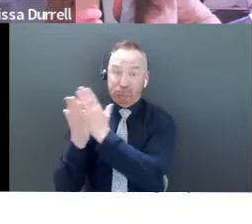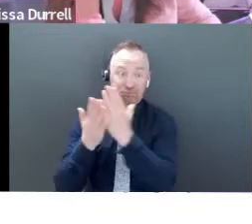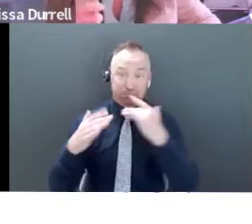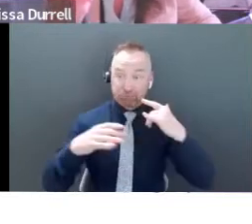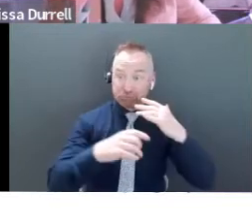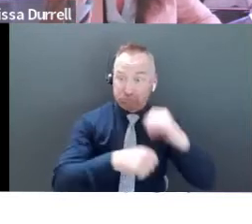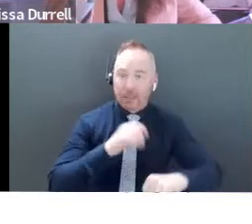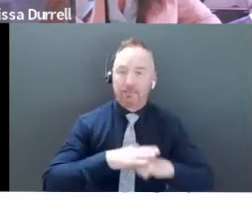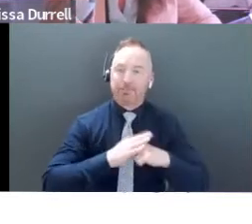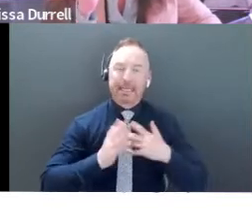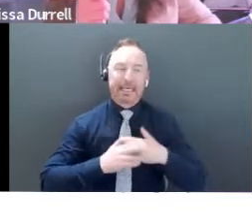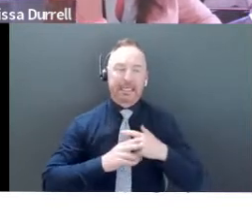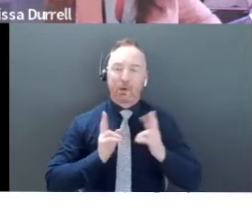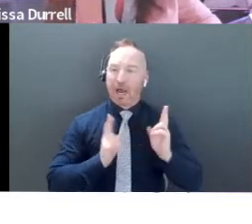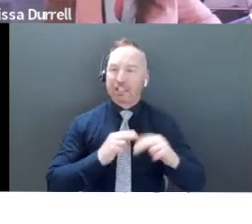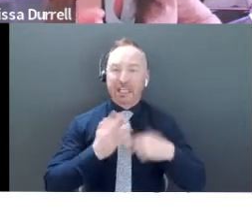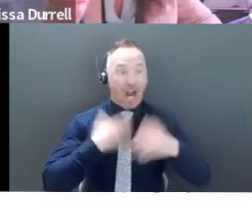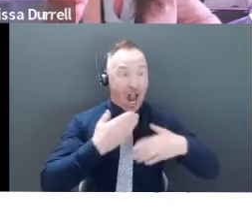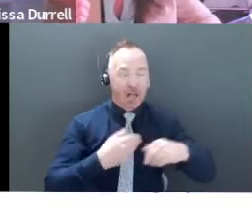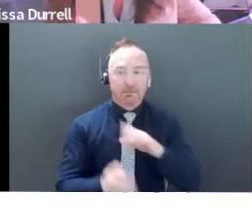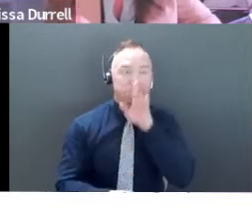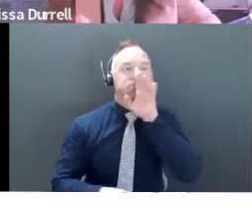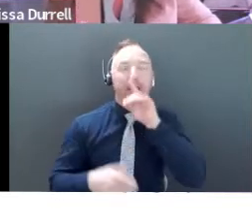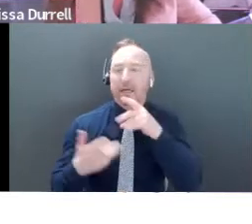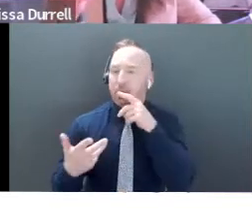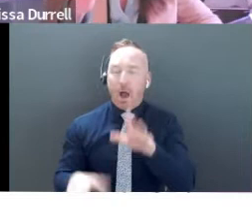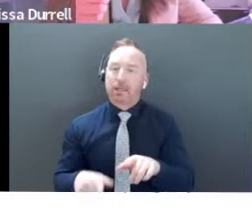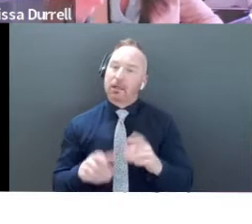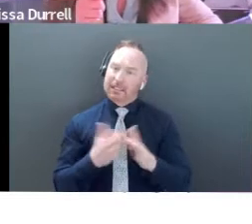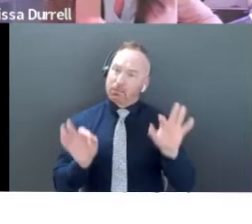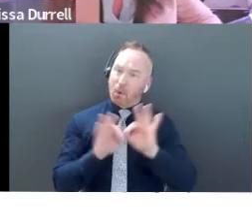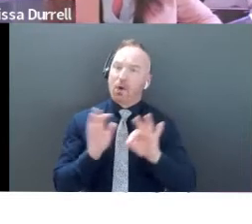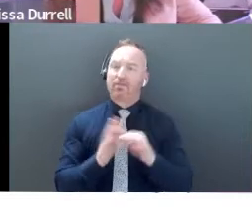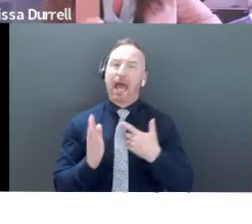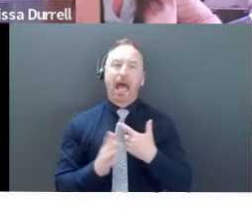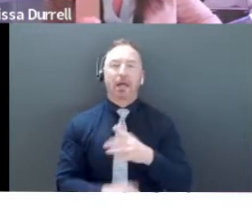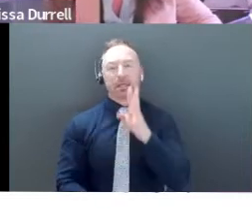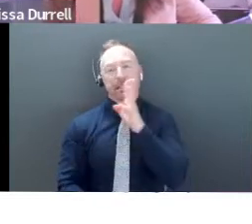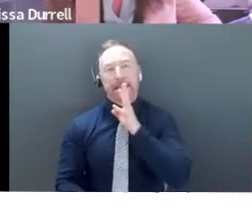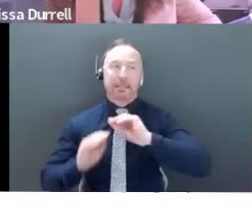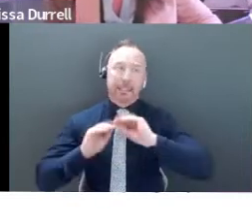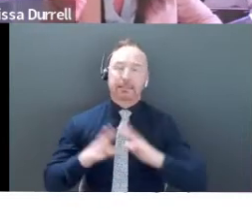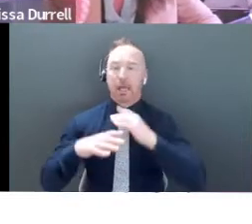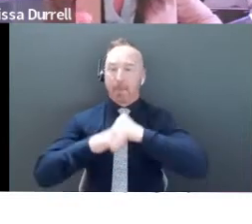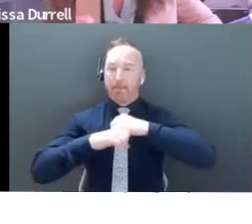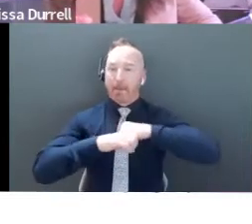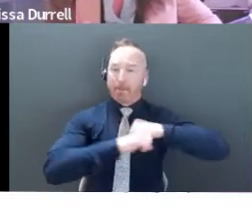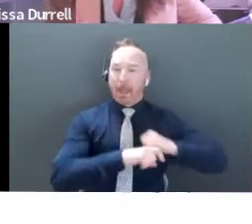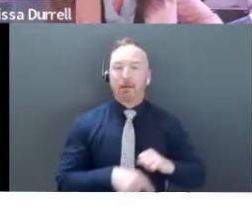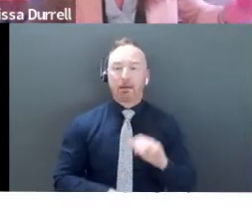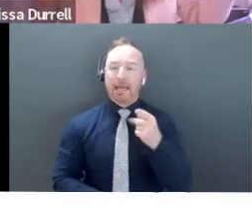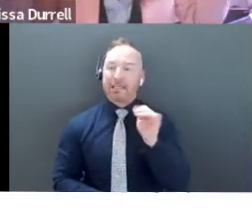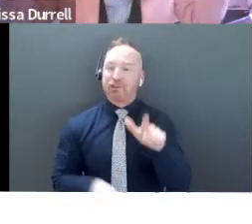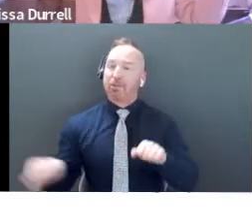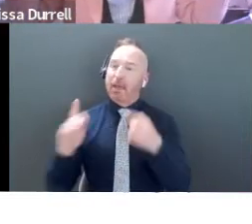important. You want to make sure that you're speaking clearly and concisely so that the angels are understanding what you're communicating. If you were talking